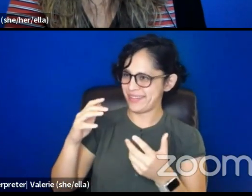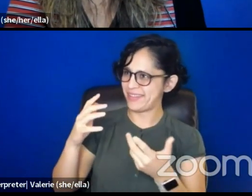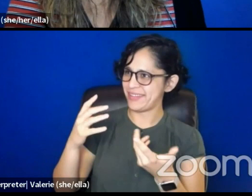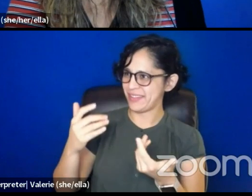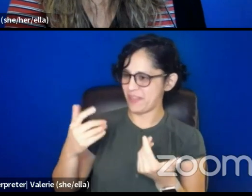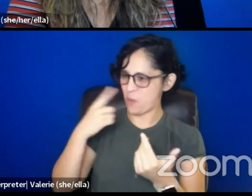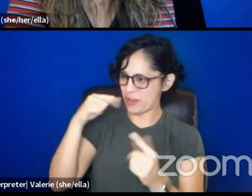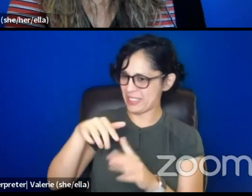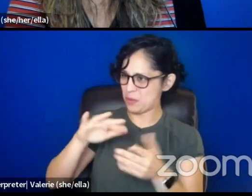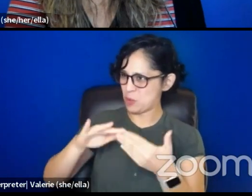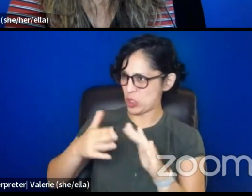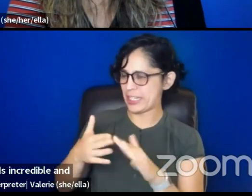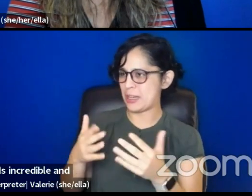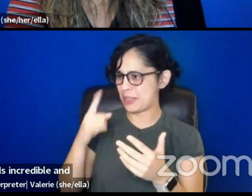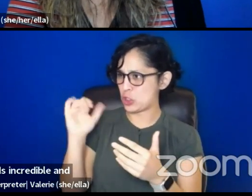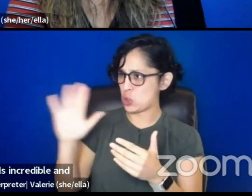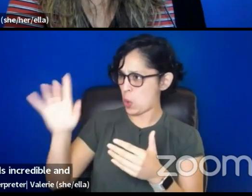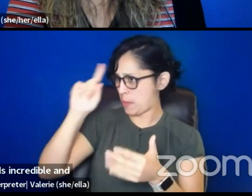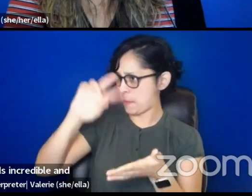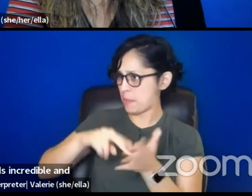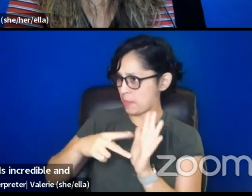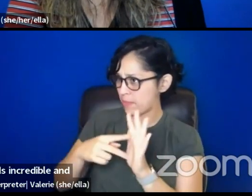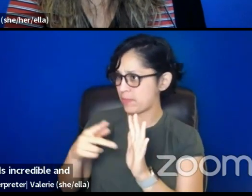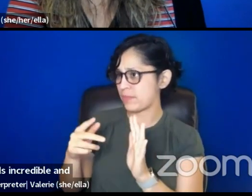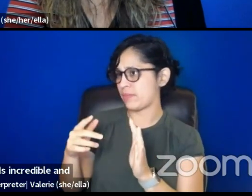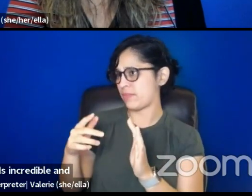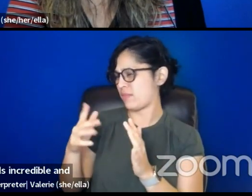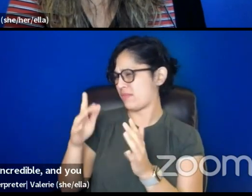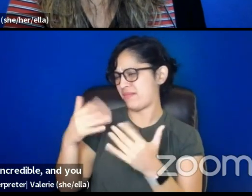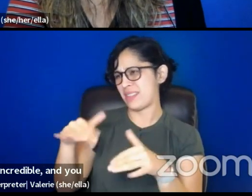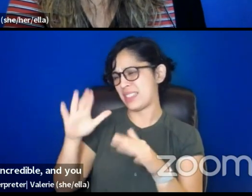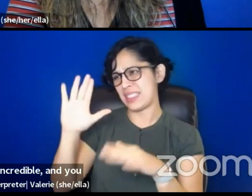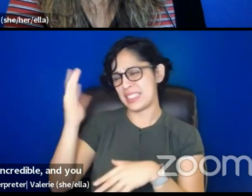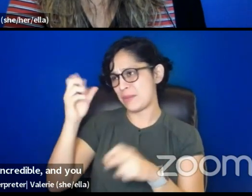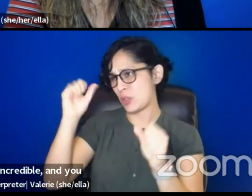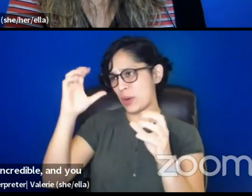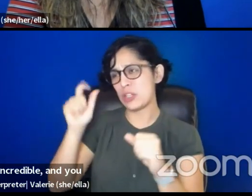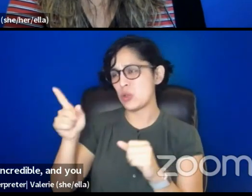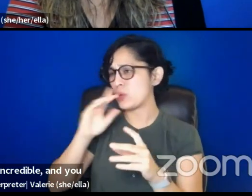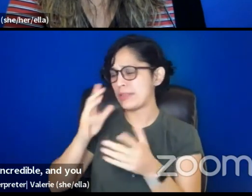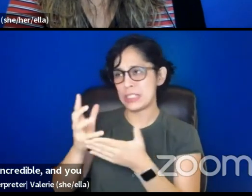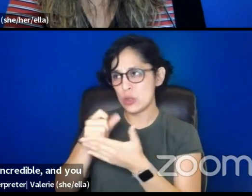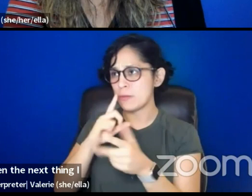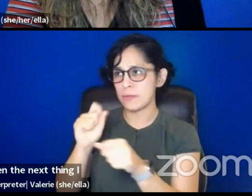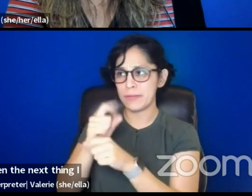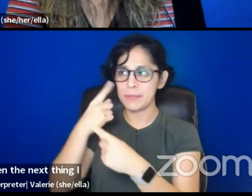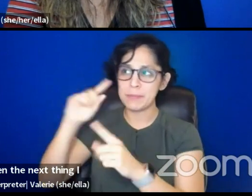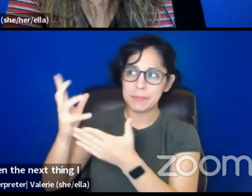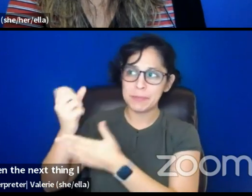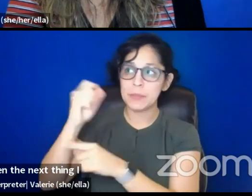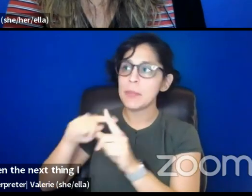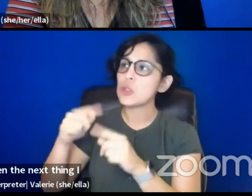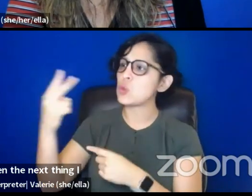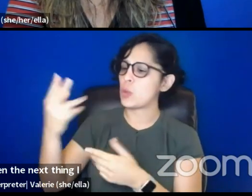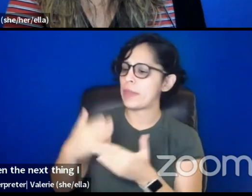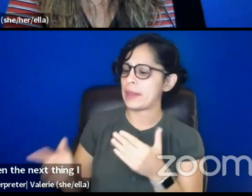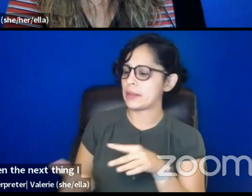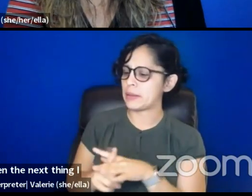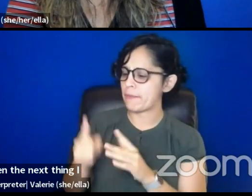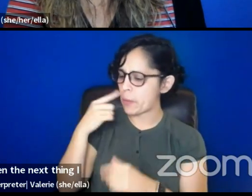incredible, and you deserve to engage in it, and then the next thing I would say is the two things that came up for me is,